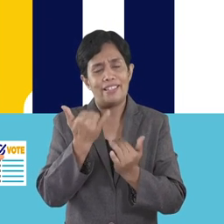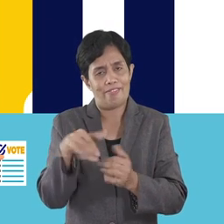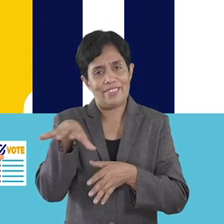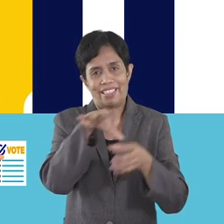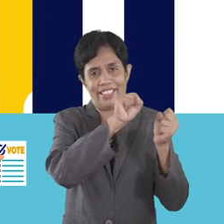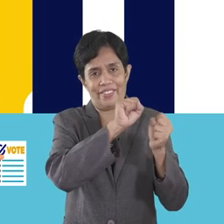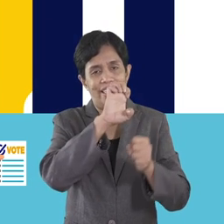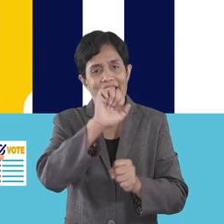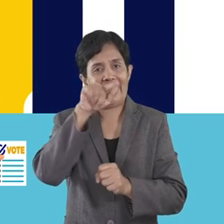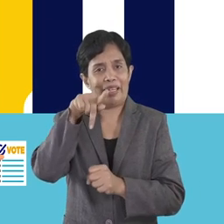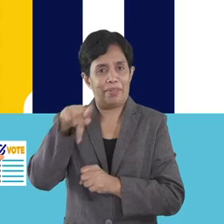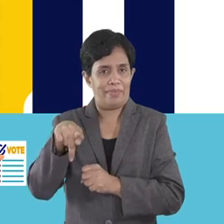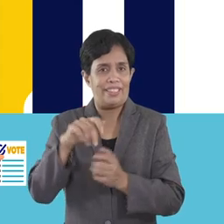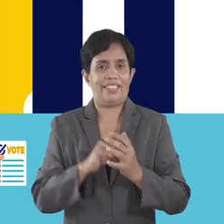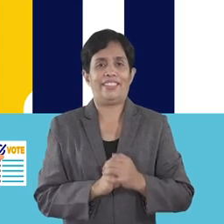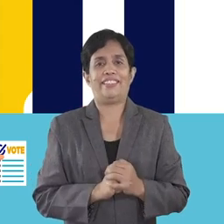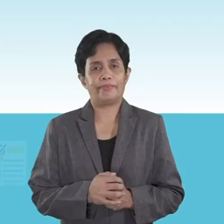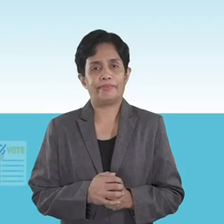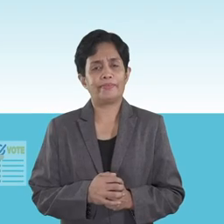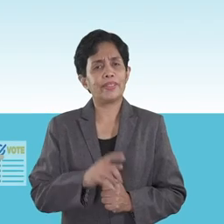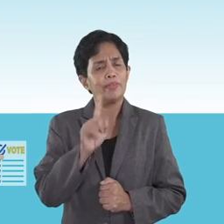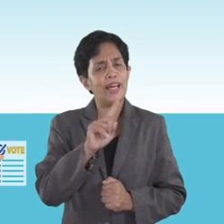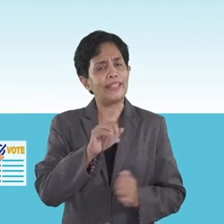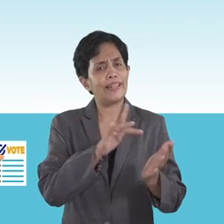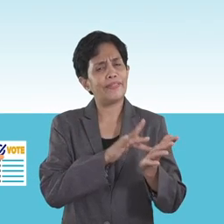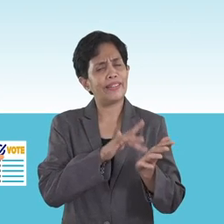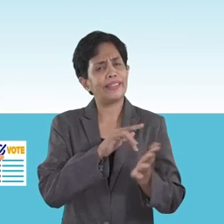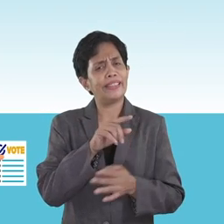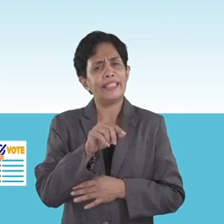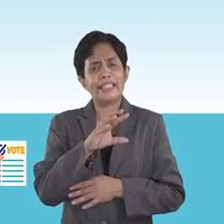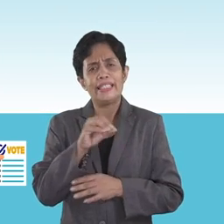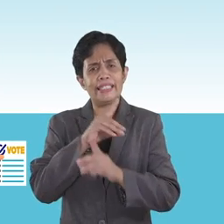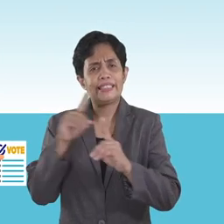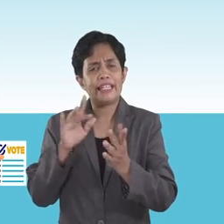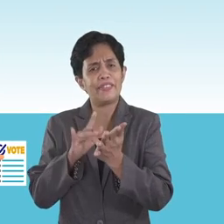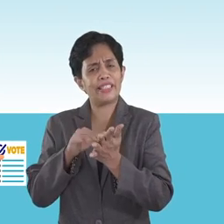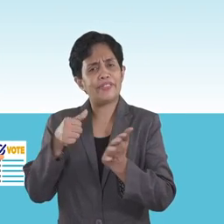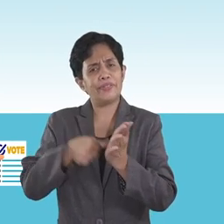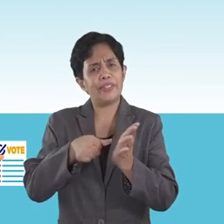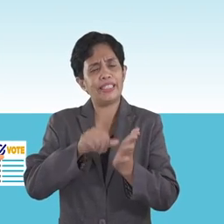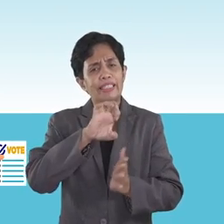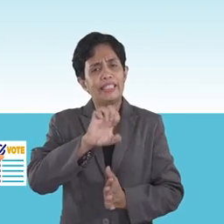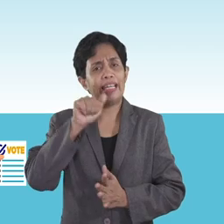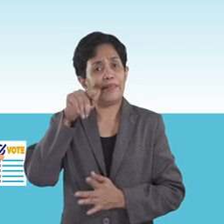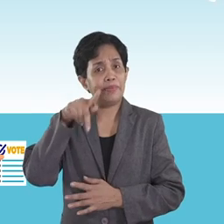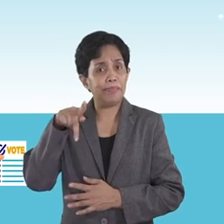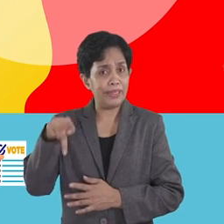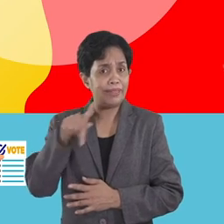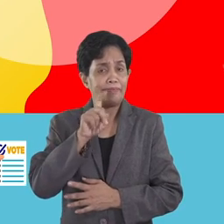leave the EAPP. What are the advantages and disadvantages of voting in an EAPP?